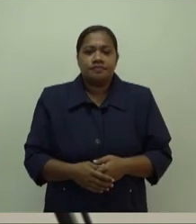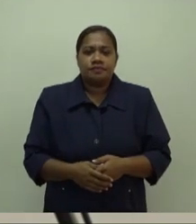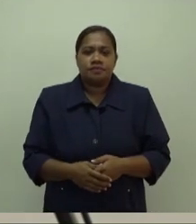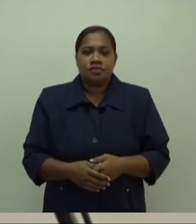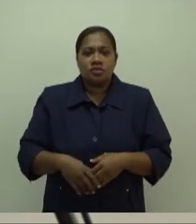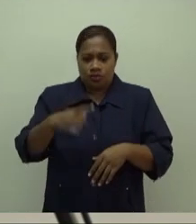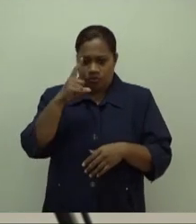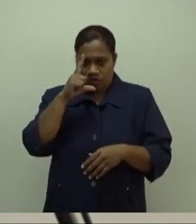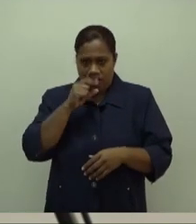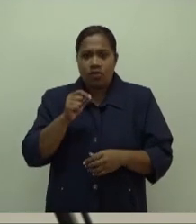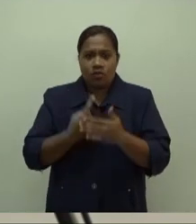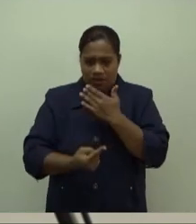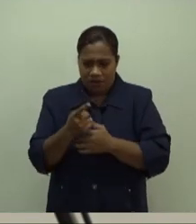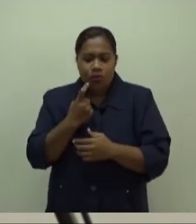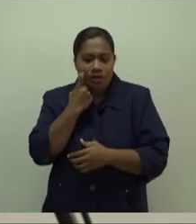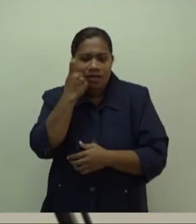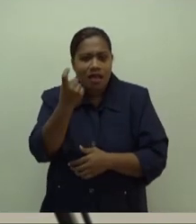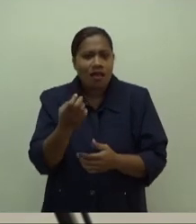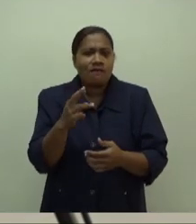provide care for rheumatic heart disease.